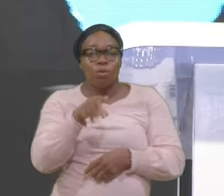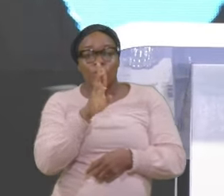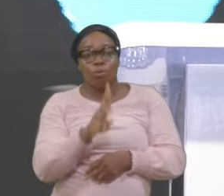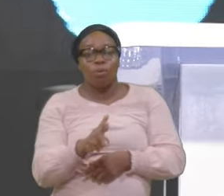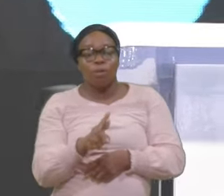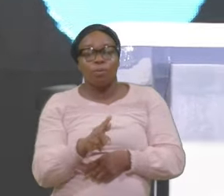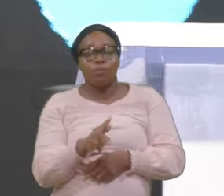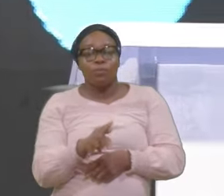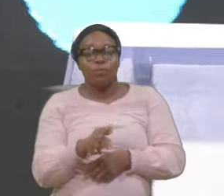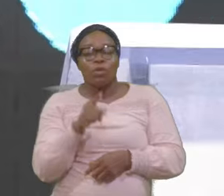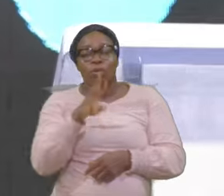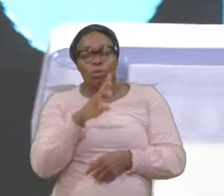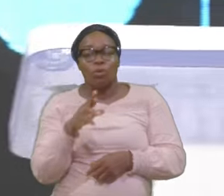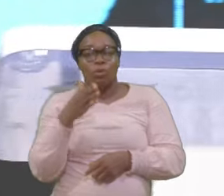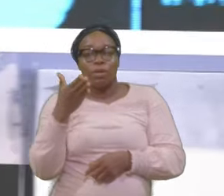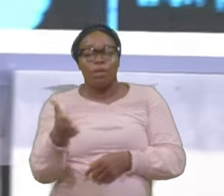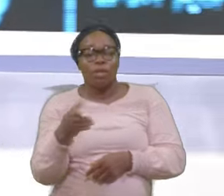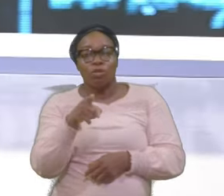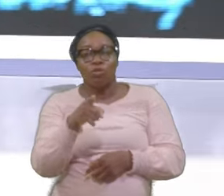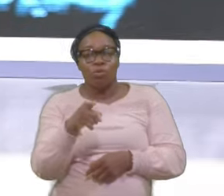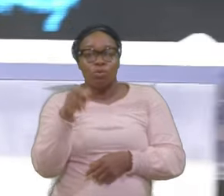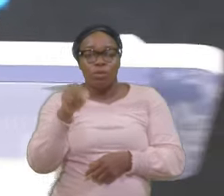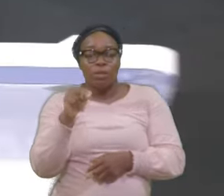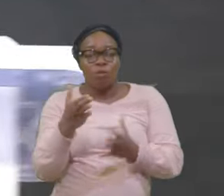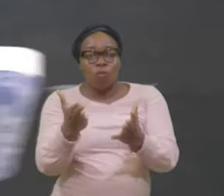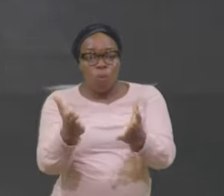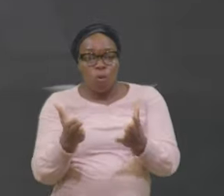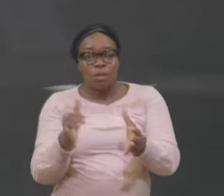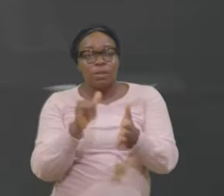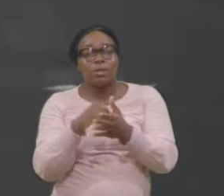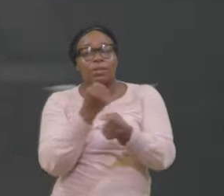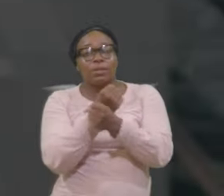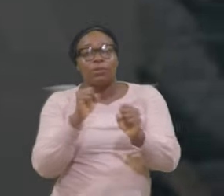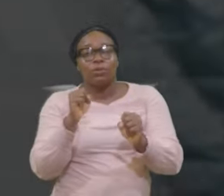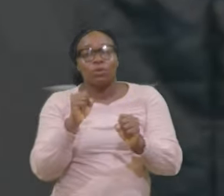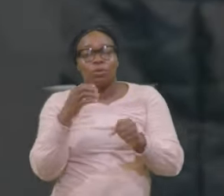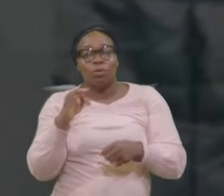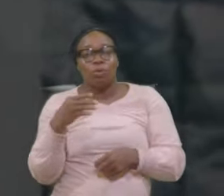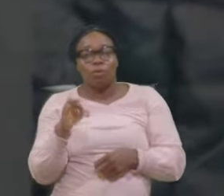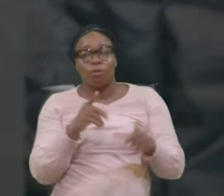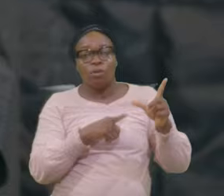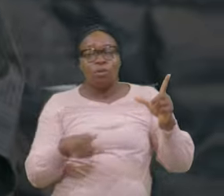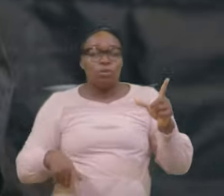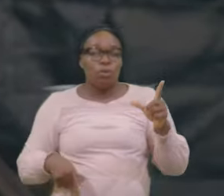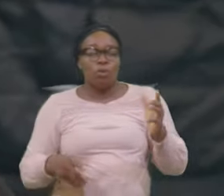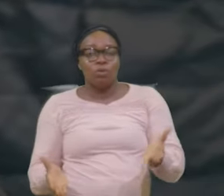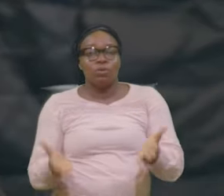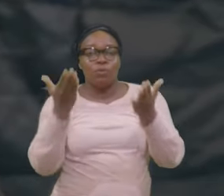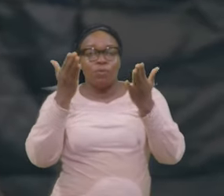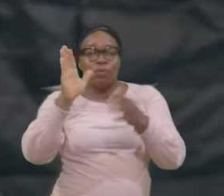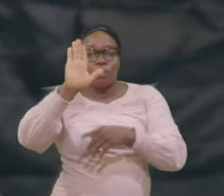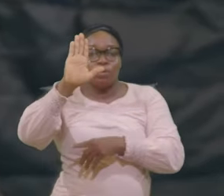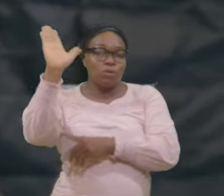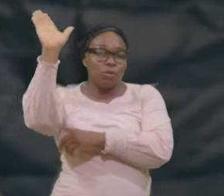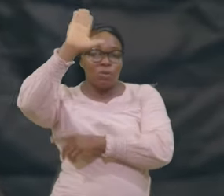You want That salvation Of the Lord Please raise Up your Hands God bless You God bless You